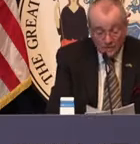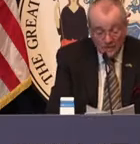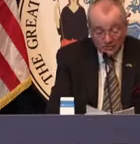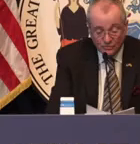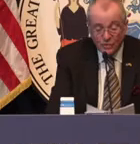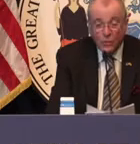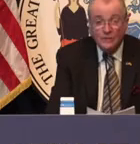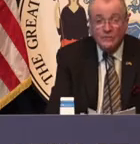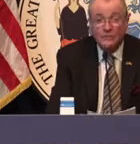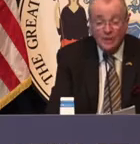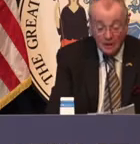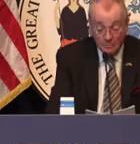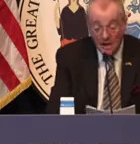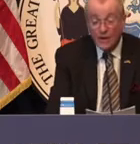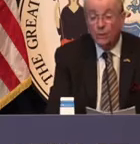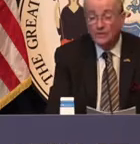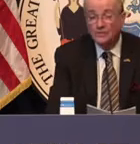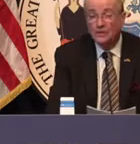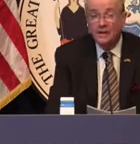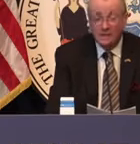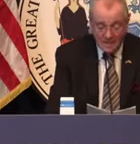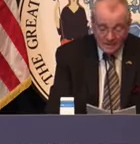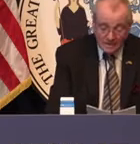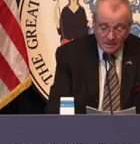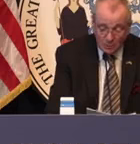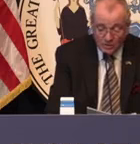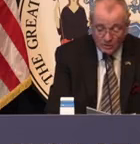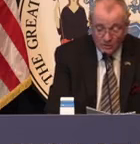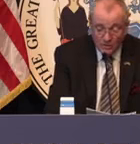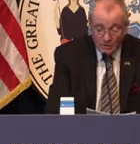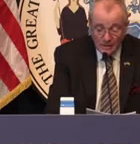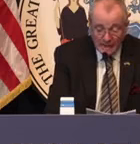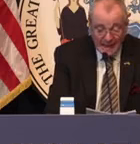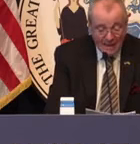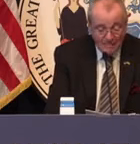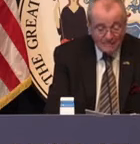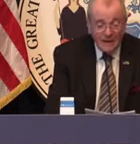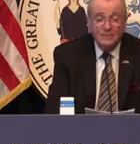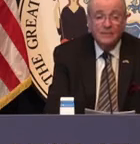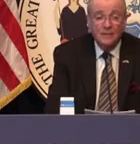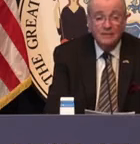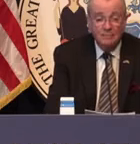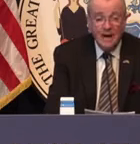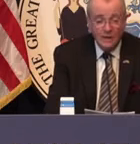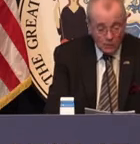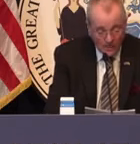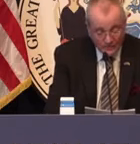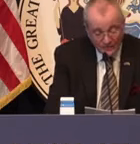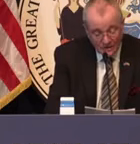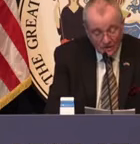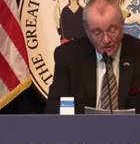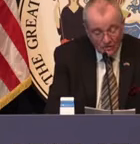can schedule your tests through Quest's MyQuest online portal and app by visiting